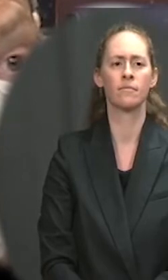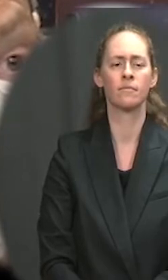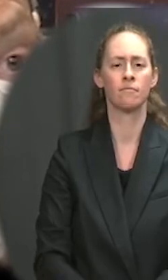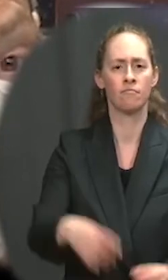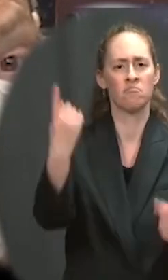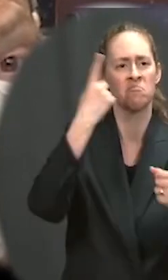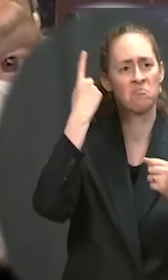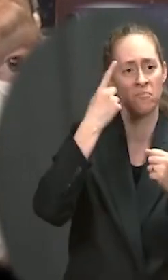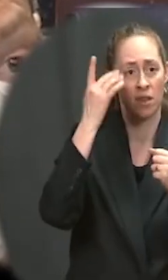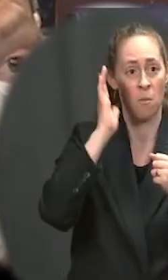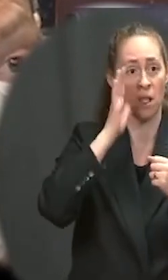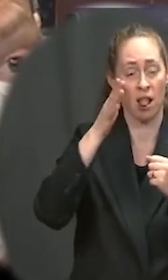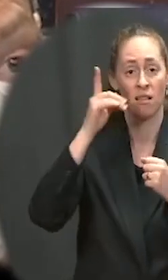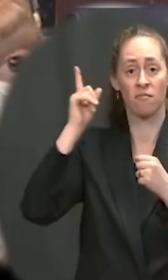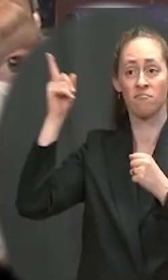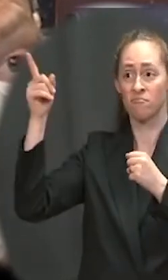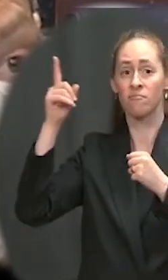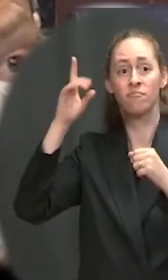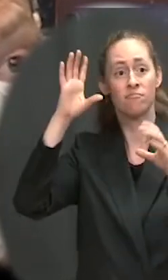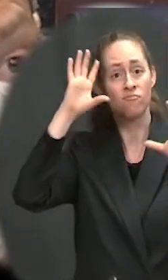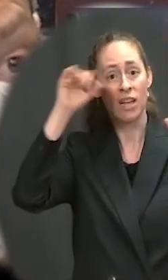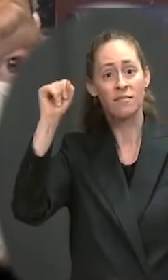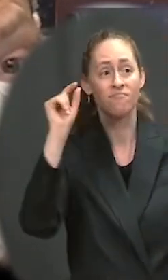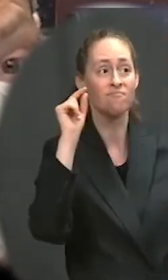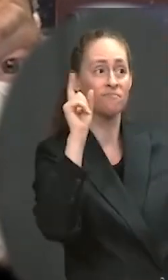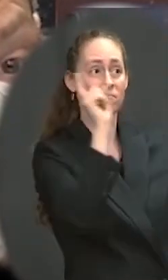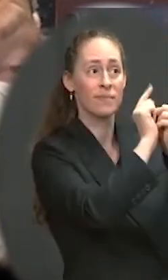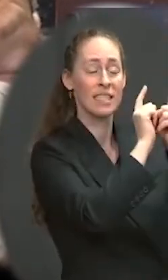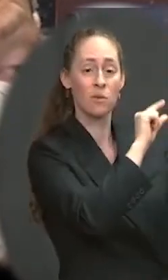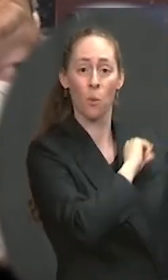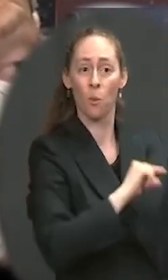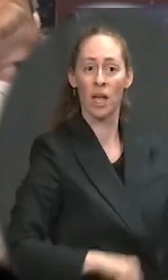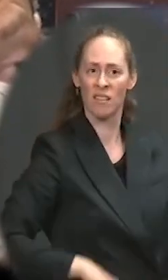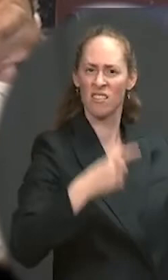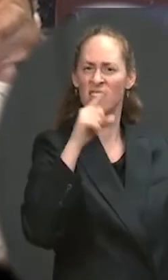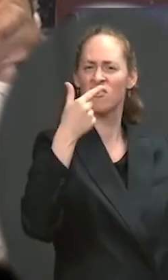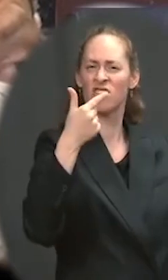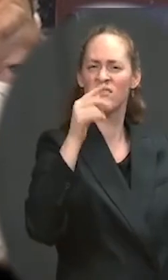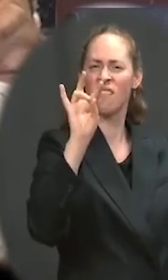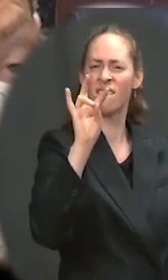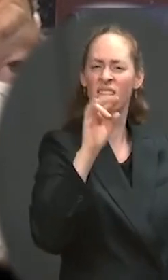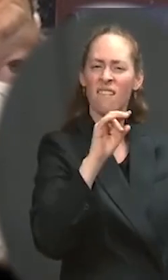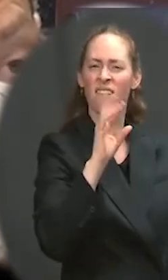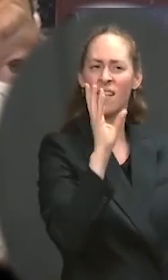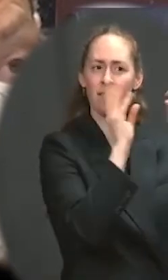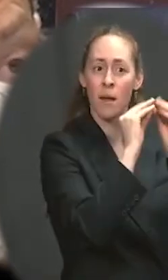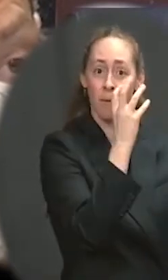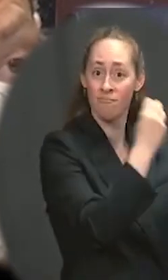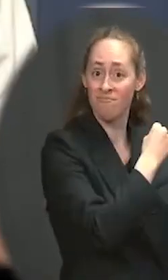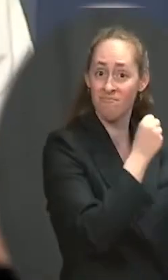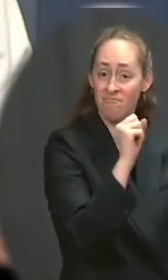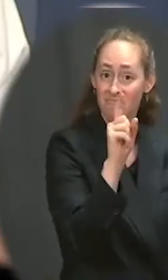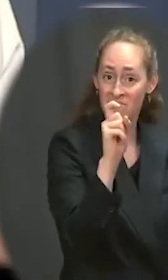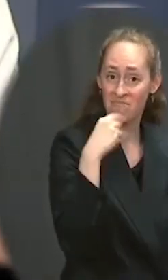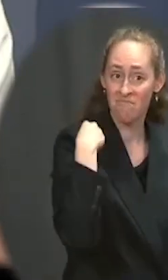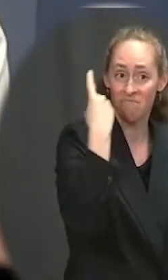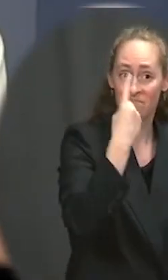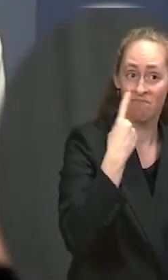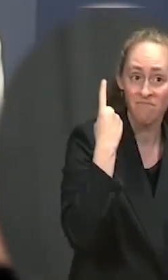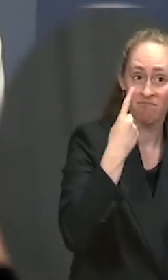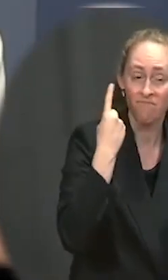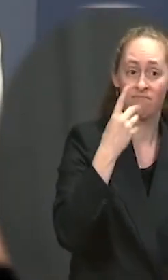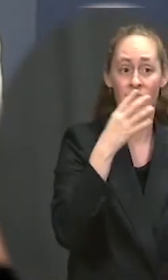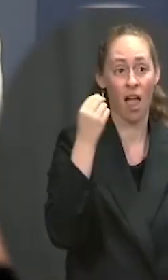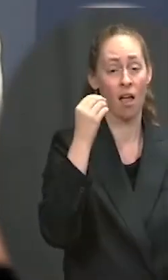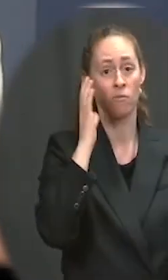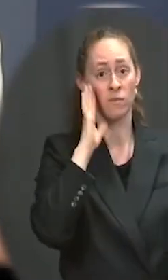separately, has the president or the first lady been in contact recently with Prince Harry? I don't have any